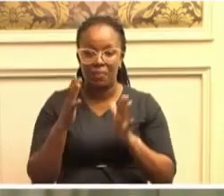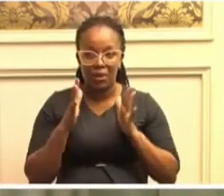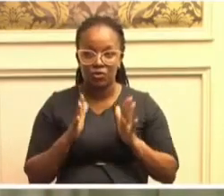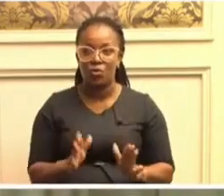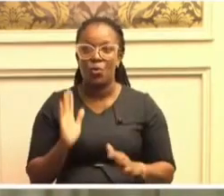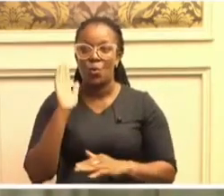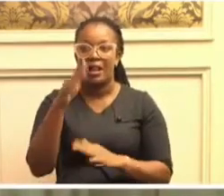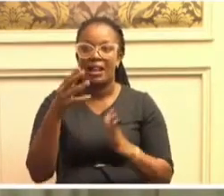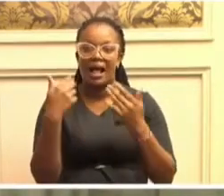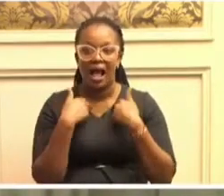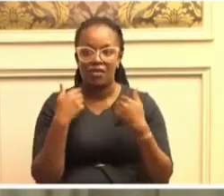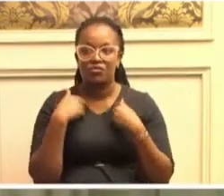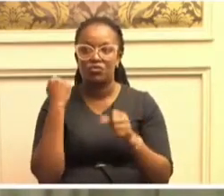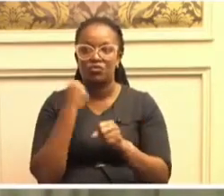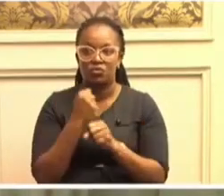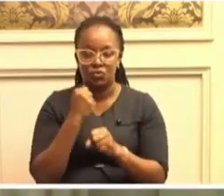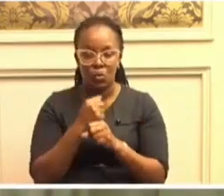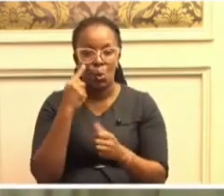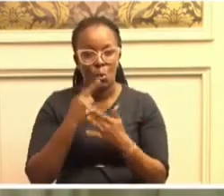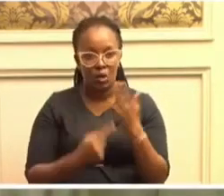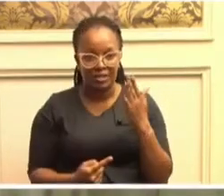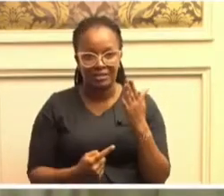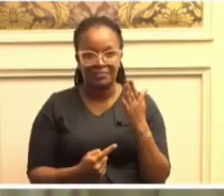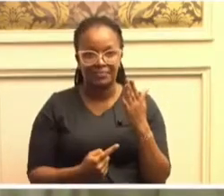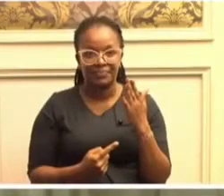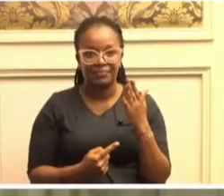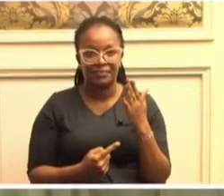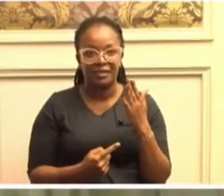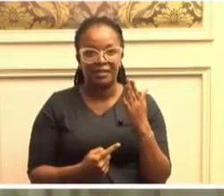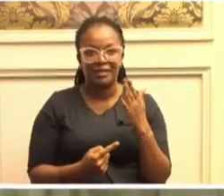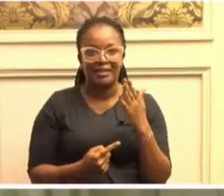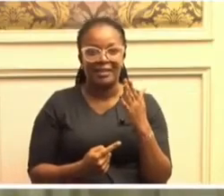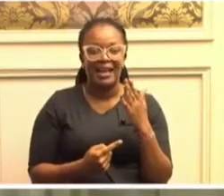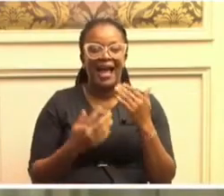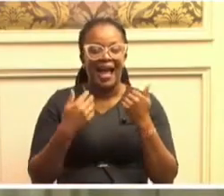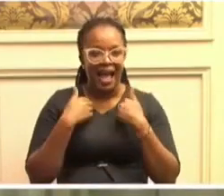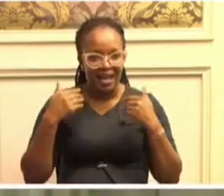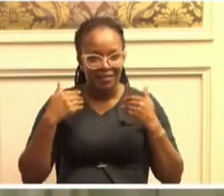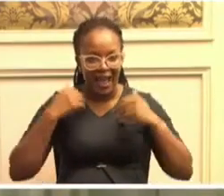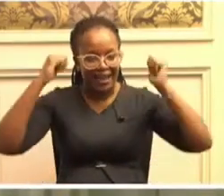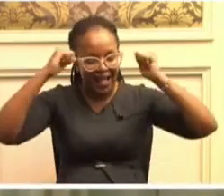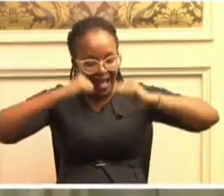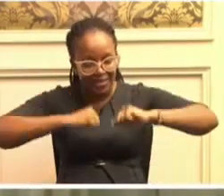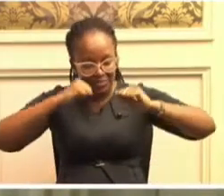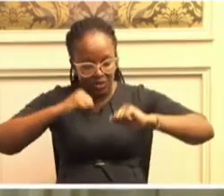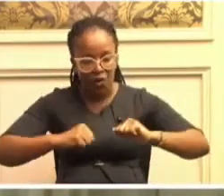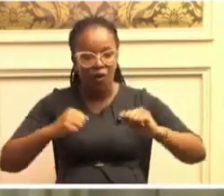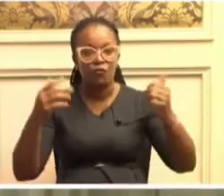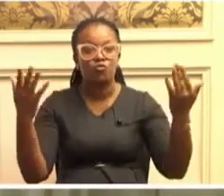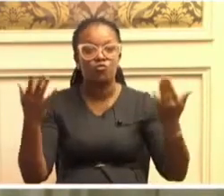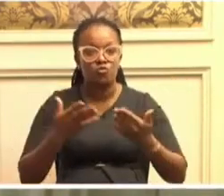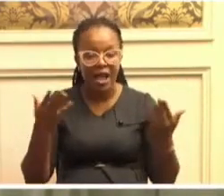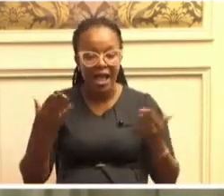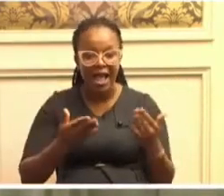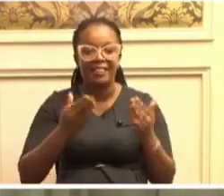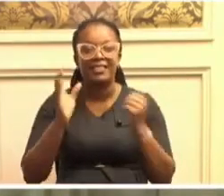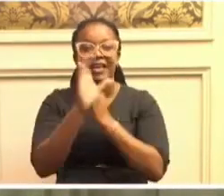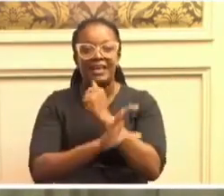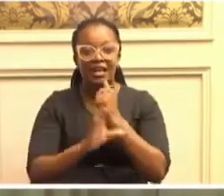will have to do an agonizing stock take of where their country stands,